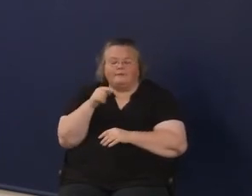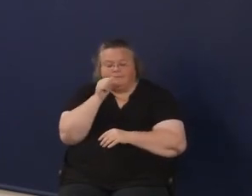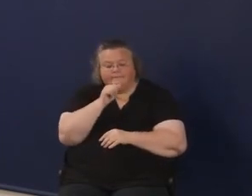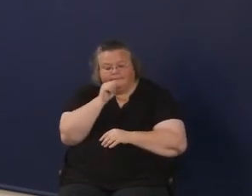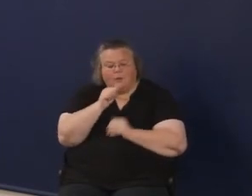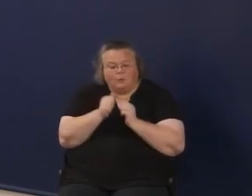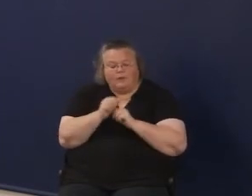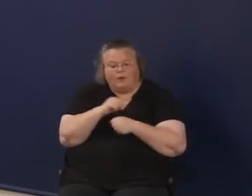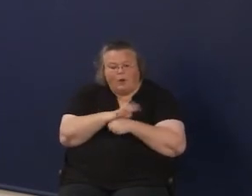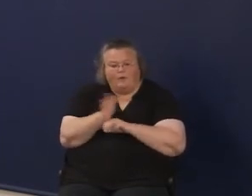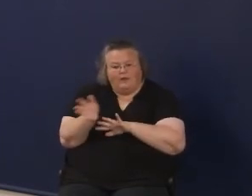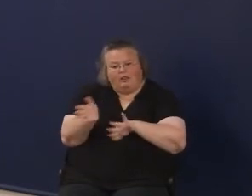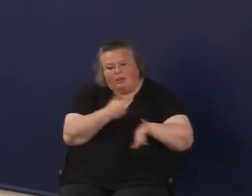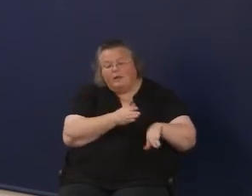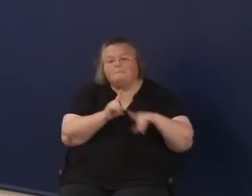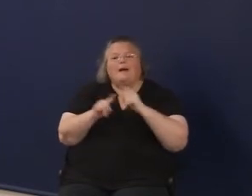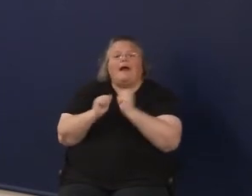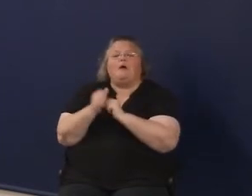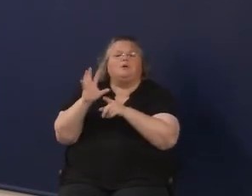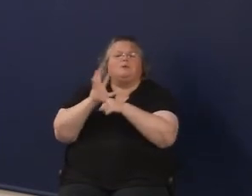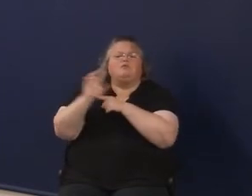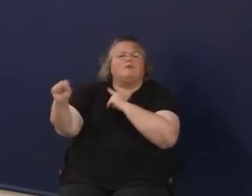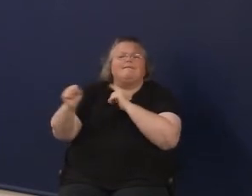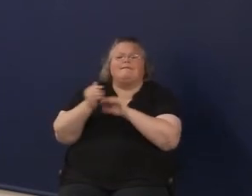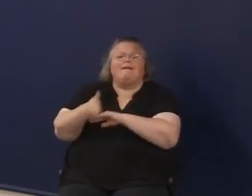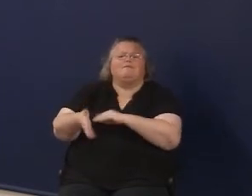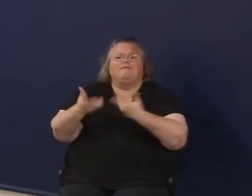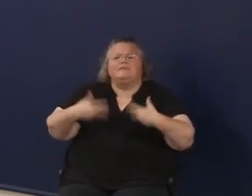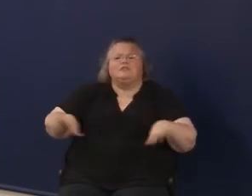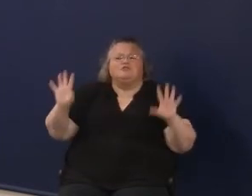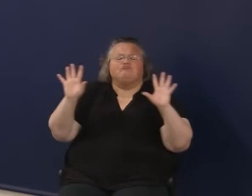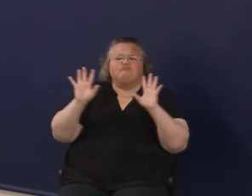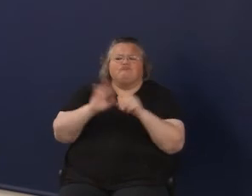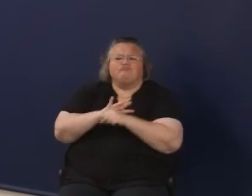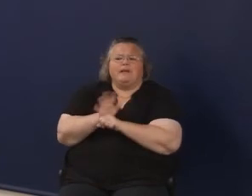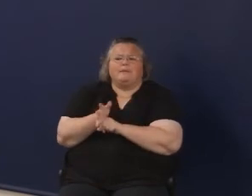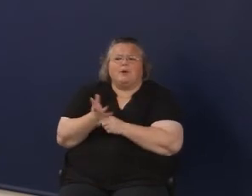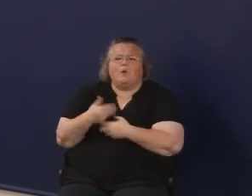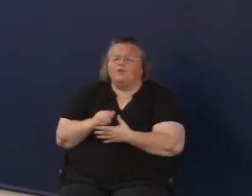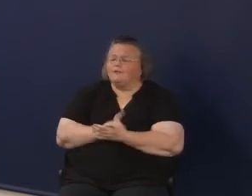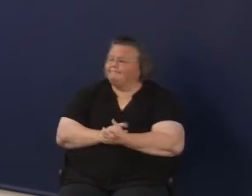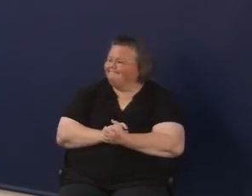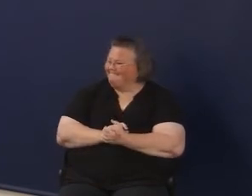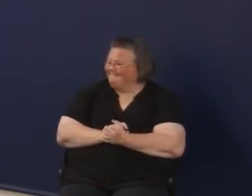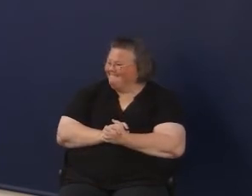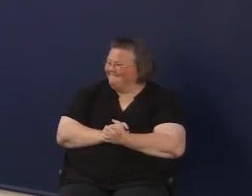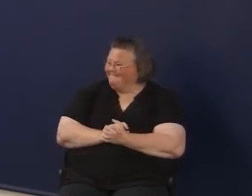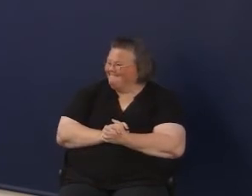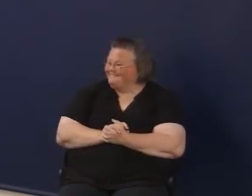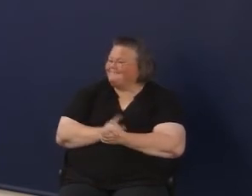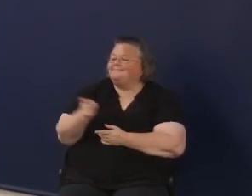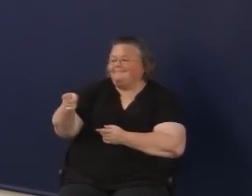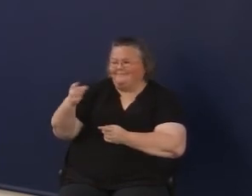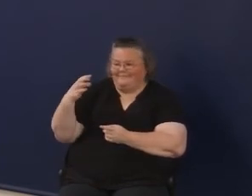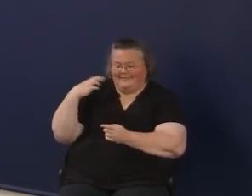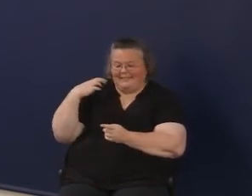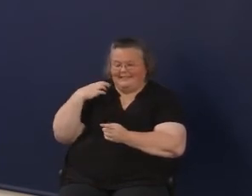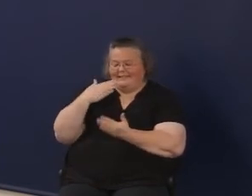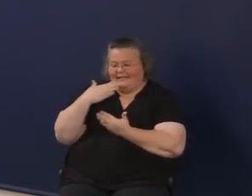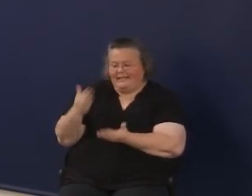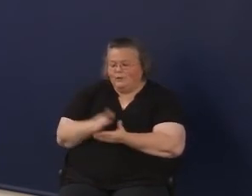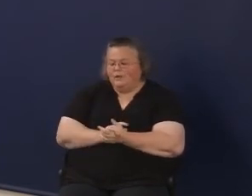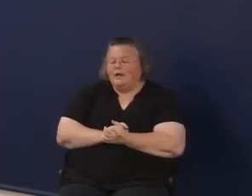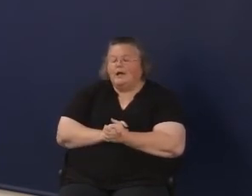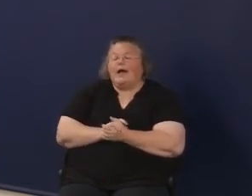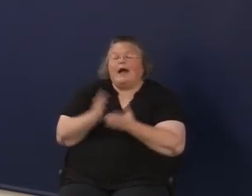know that. But how do we thrive after COVID? How do we thrive after I don't want to manipulate COVID. Chair, thanks.